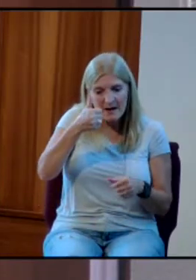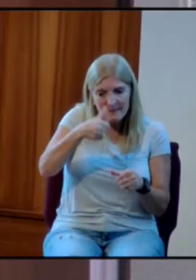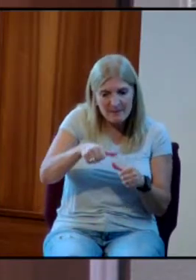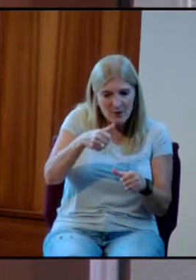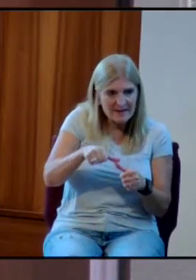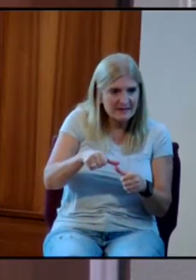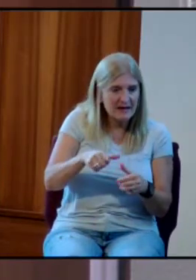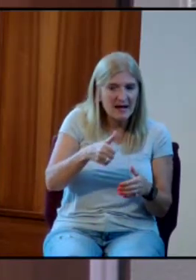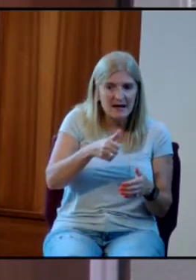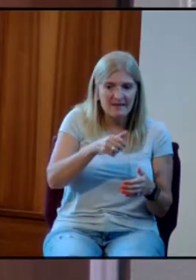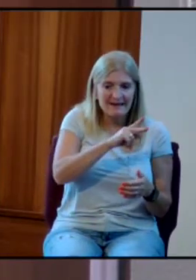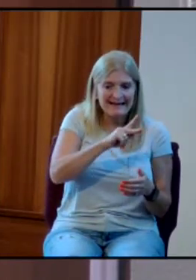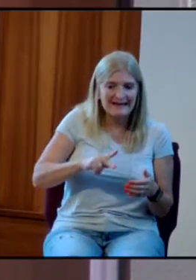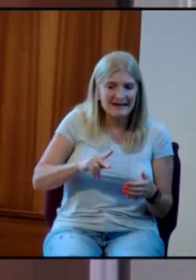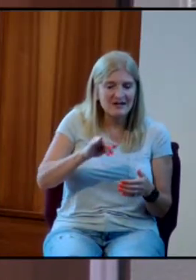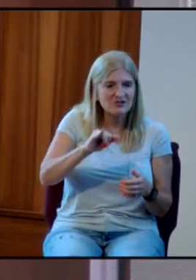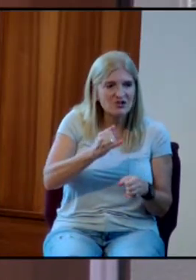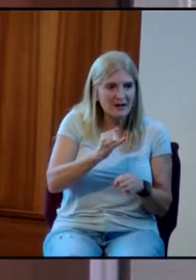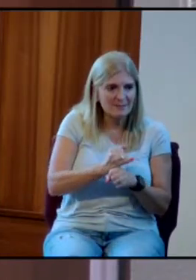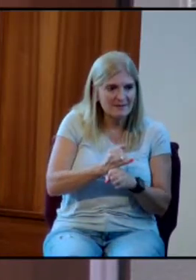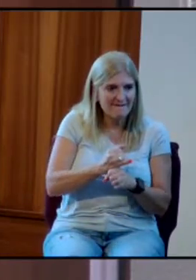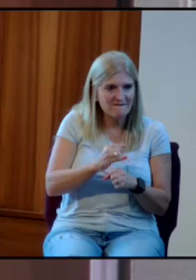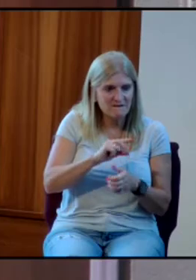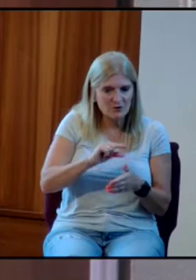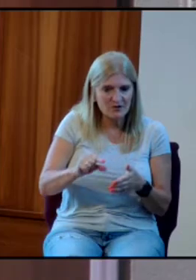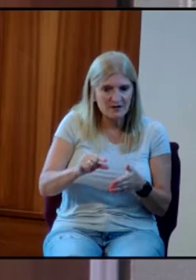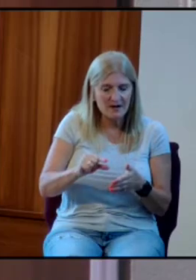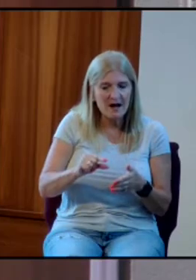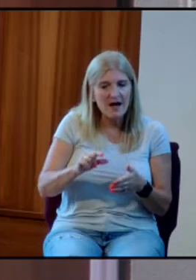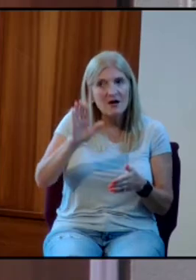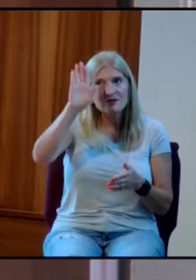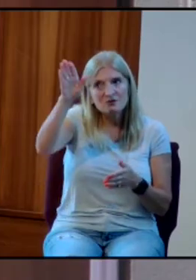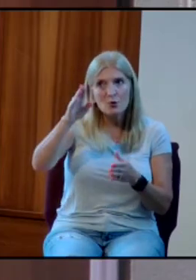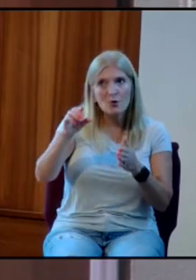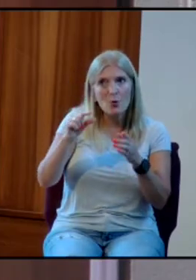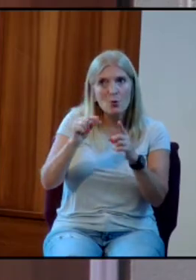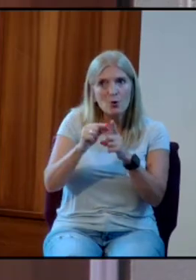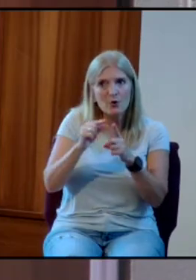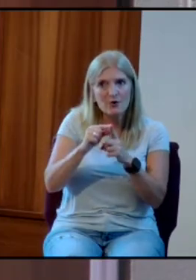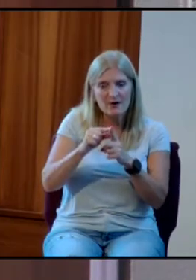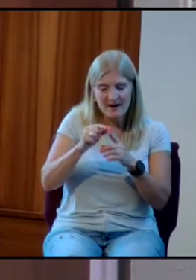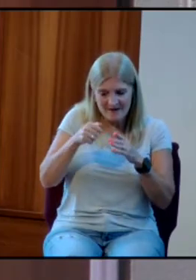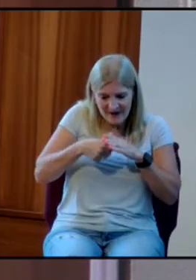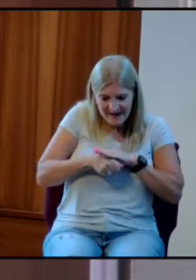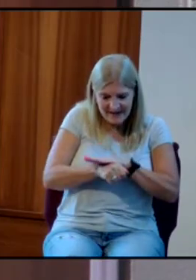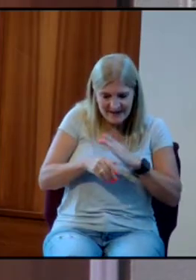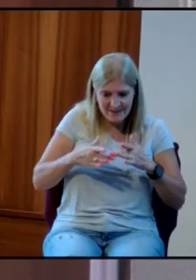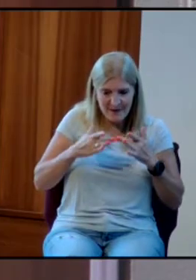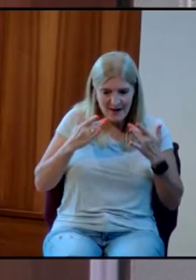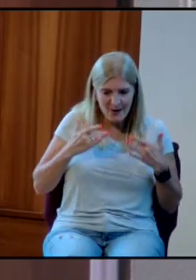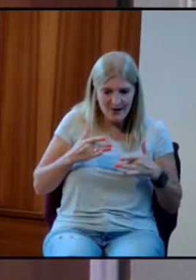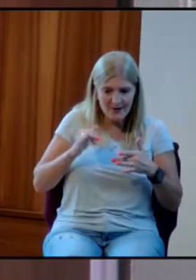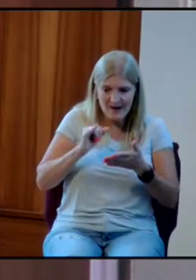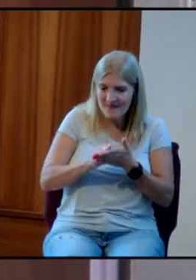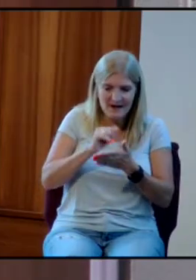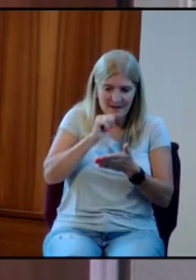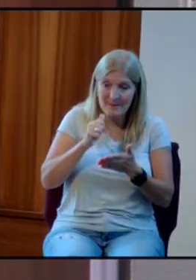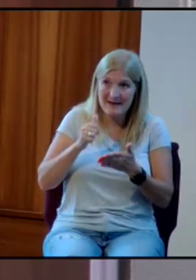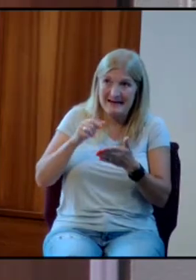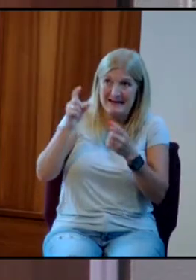Version. Thy word have I hid in my heart that I might not sin against God. Anybody else memorize that when they were a kid?